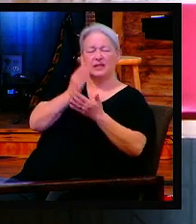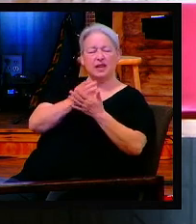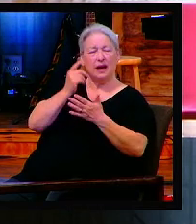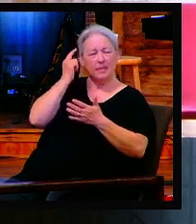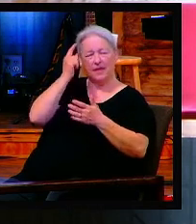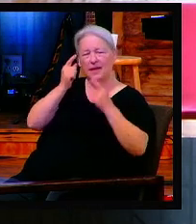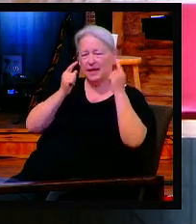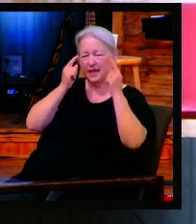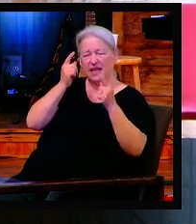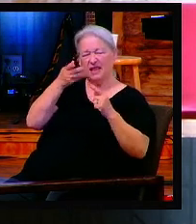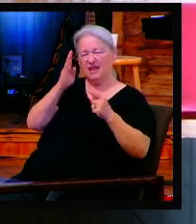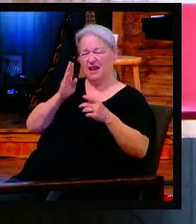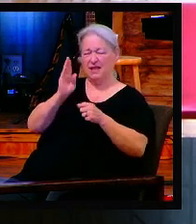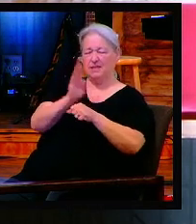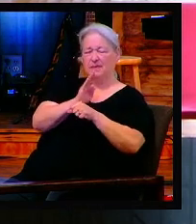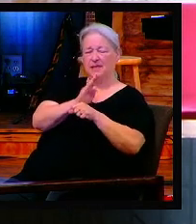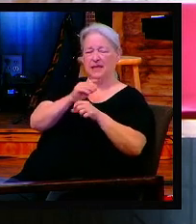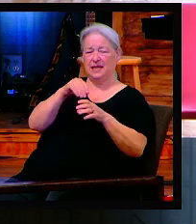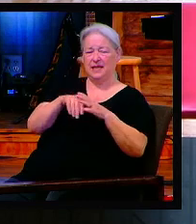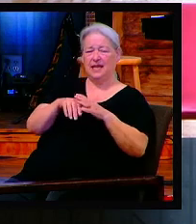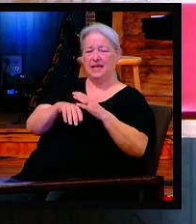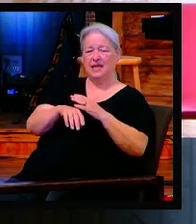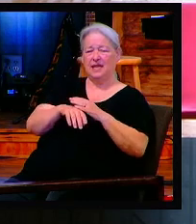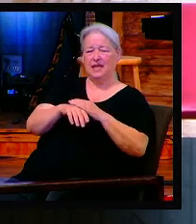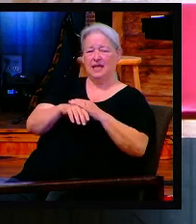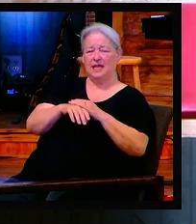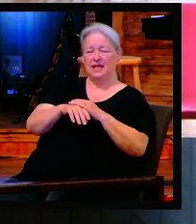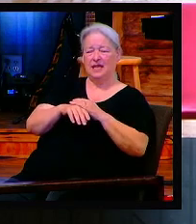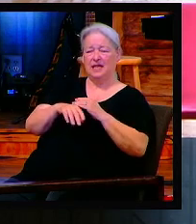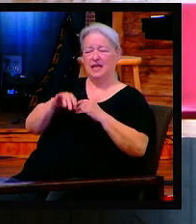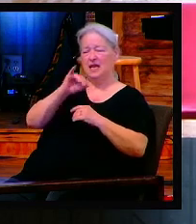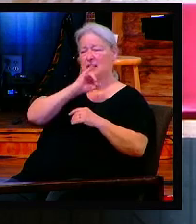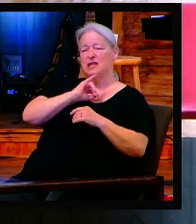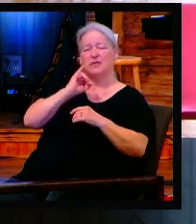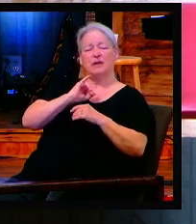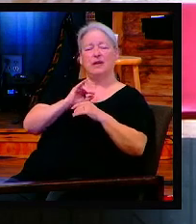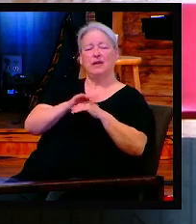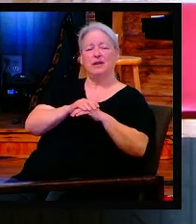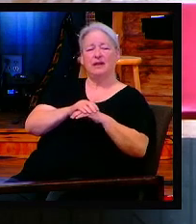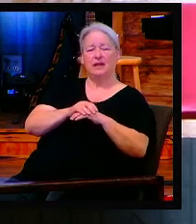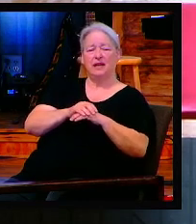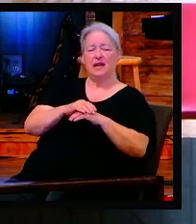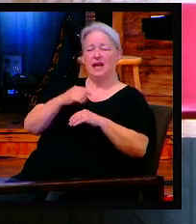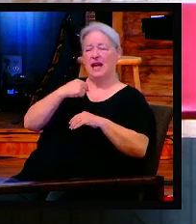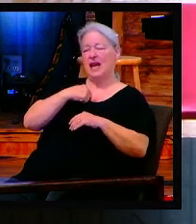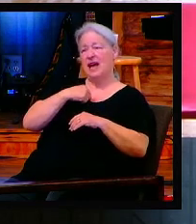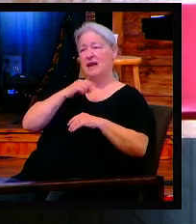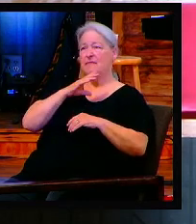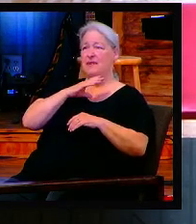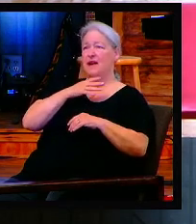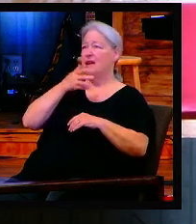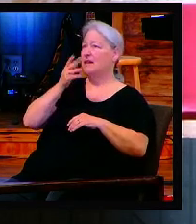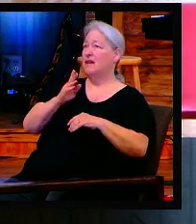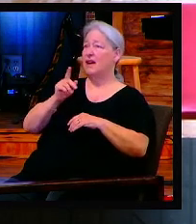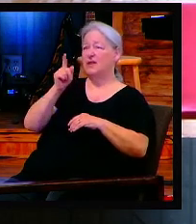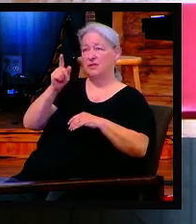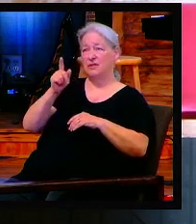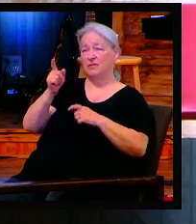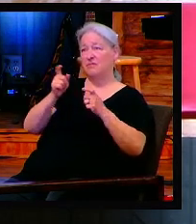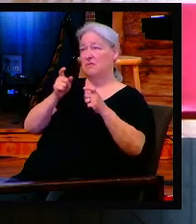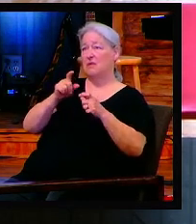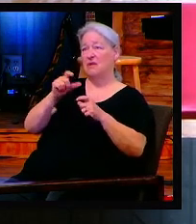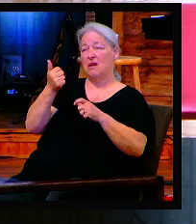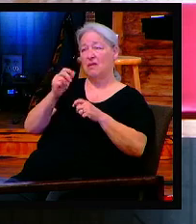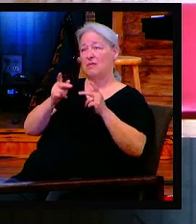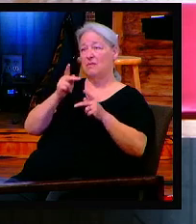you know what, God, you know, I'll be fine. You got enough problems of your own. You can go handle other people. Stop that. If you're a